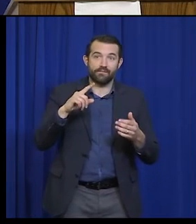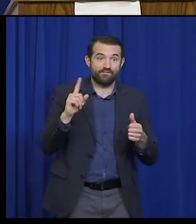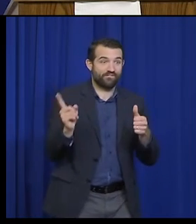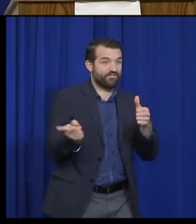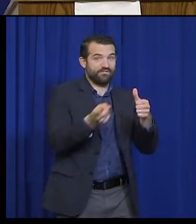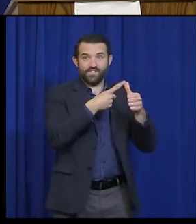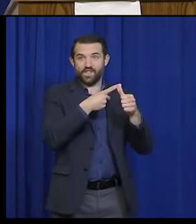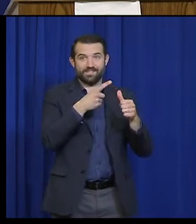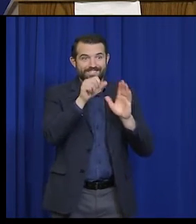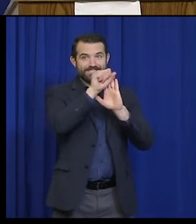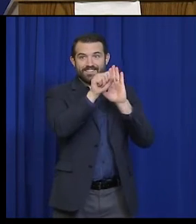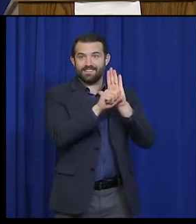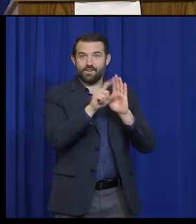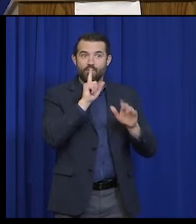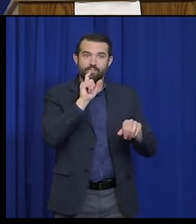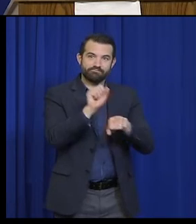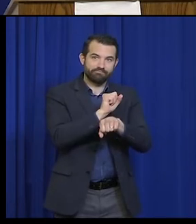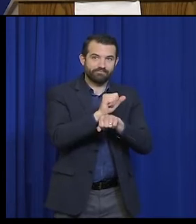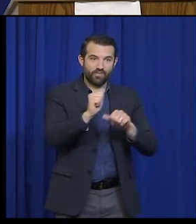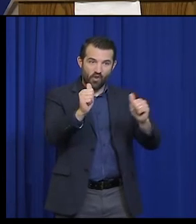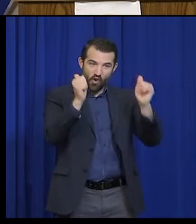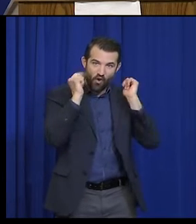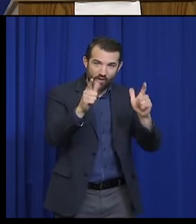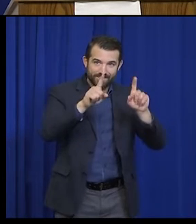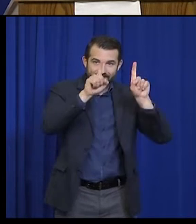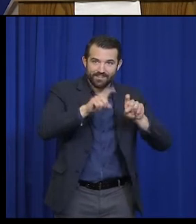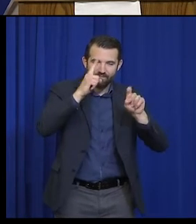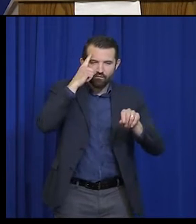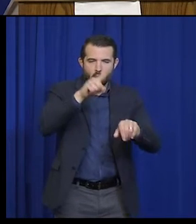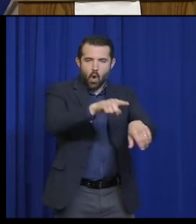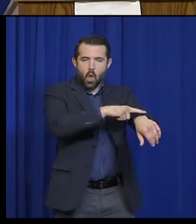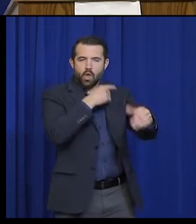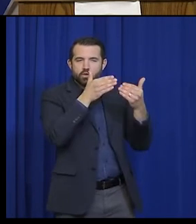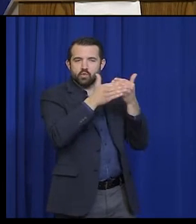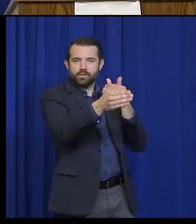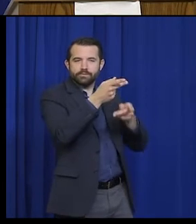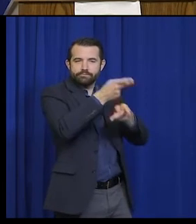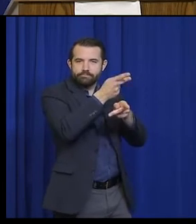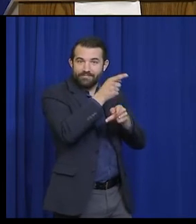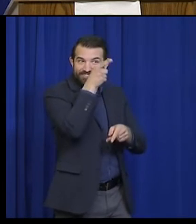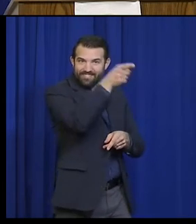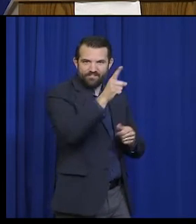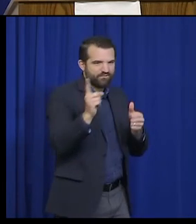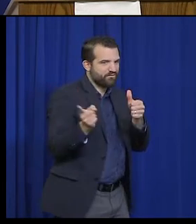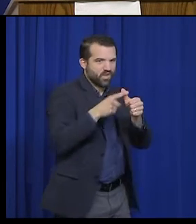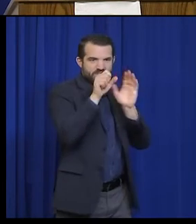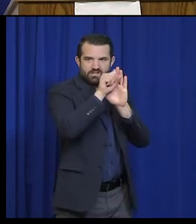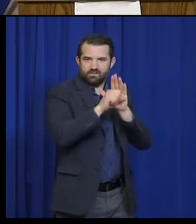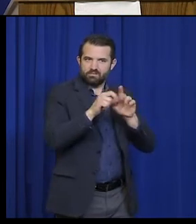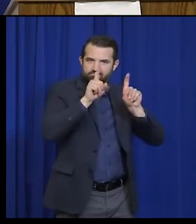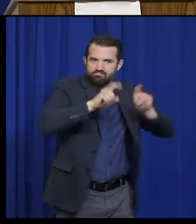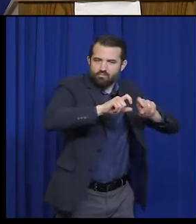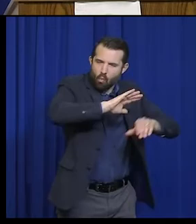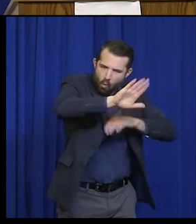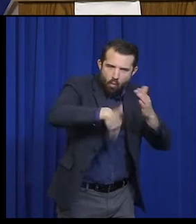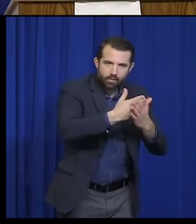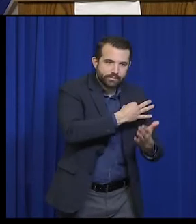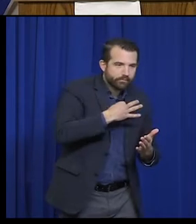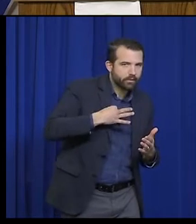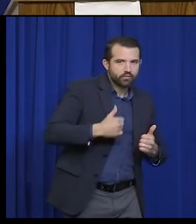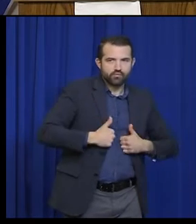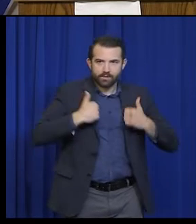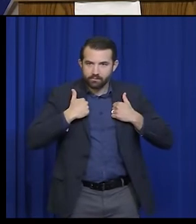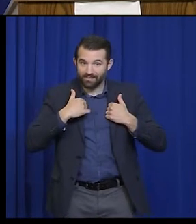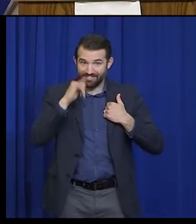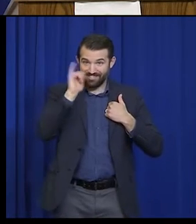universal testing in long-term care facilities when we detect an outbreak. And you can see on this graph, in the blue,